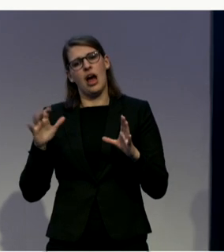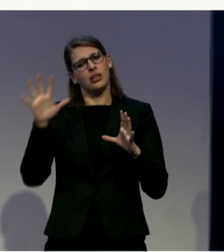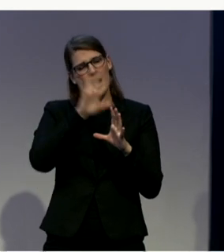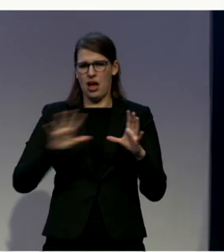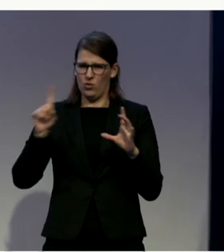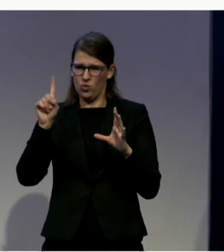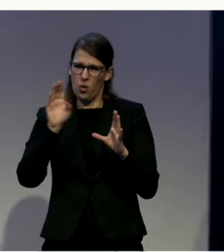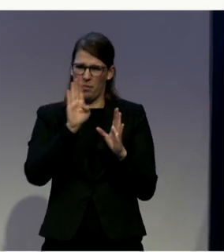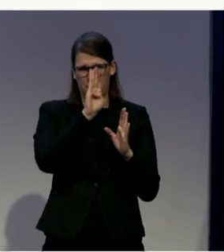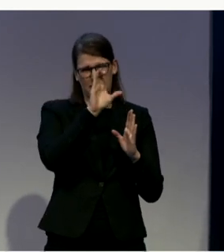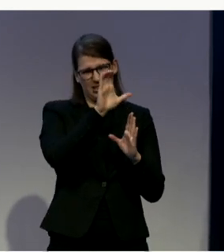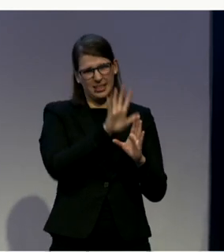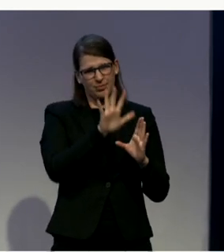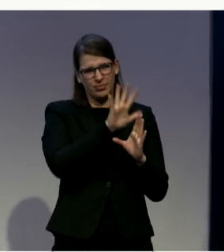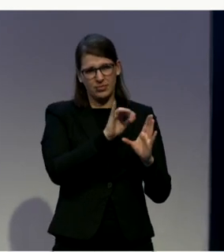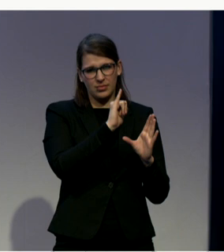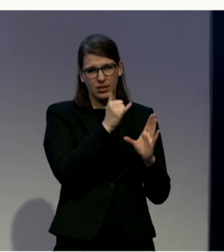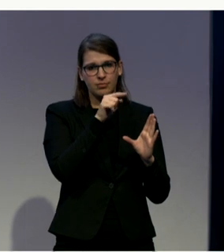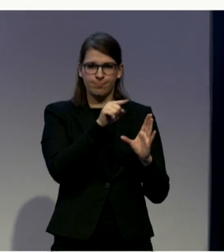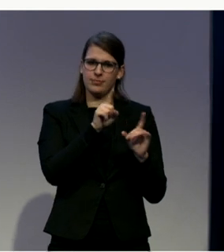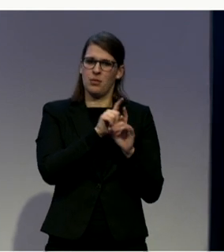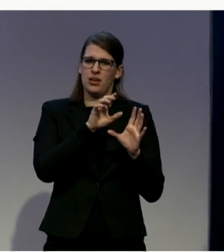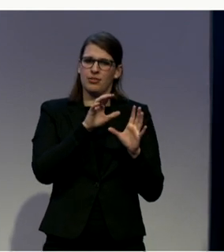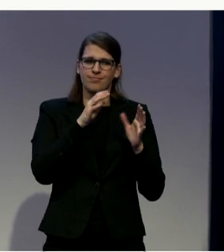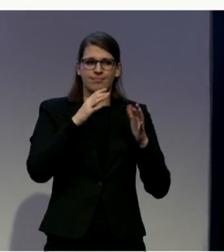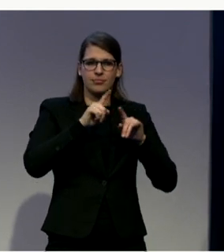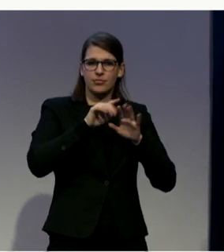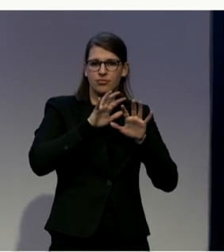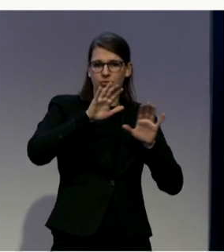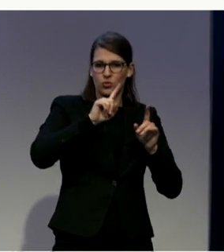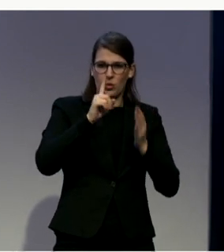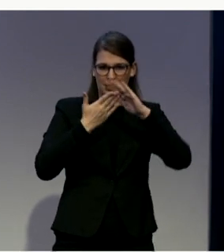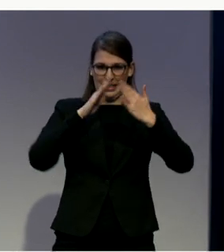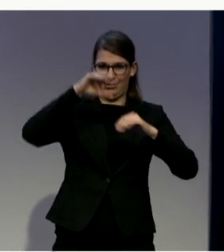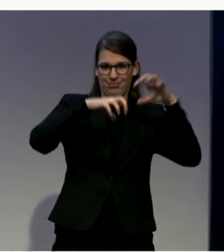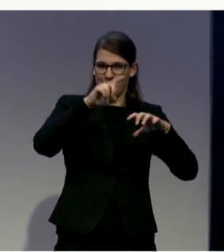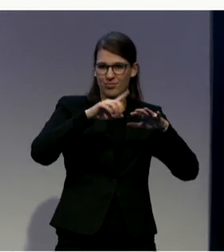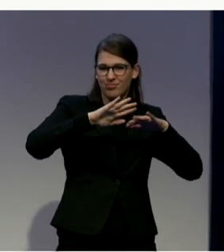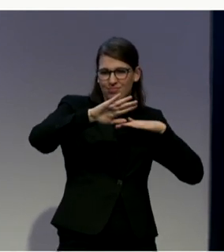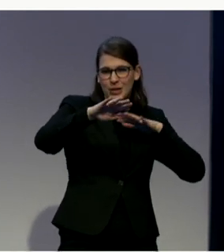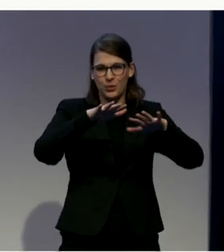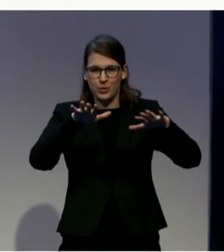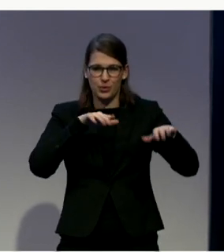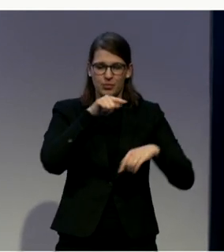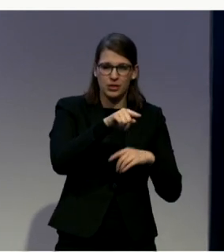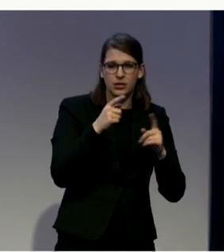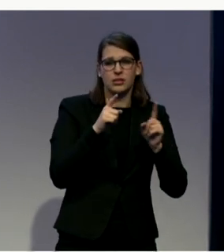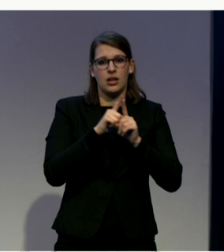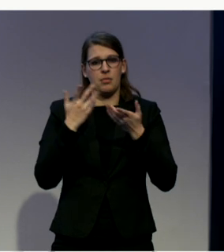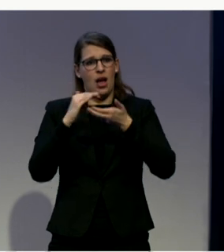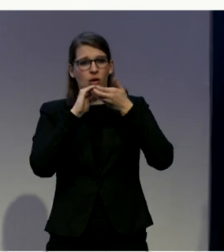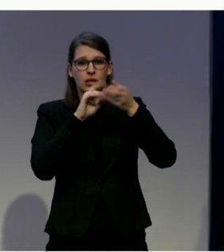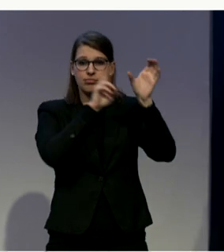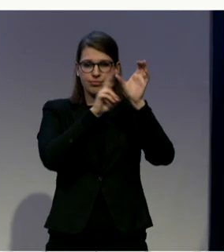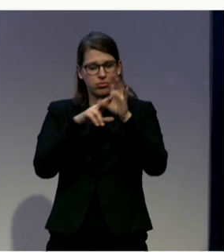communities. So there's lots of problems with accessing programs because there's no transportation. Things like